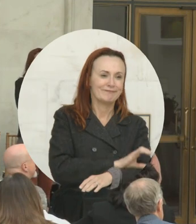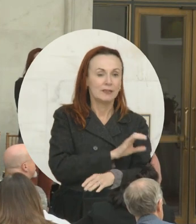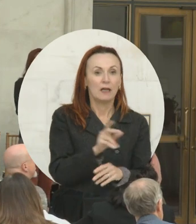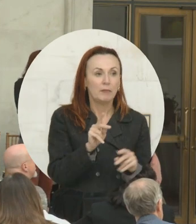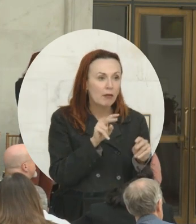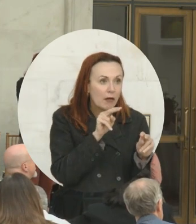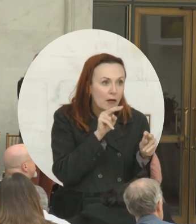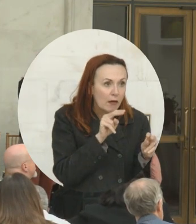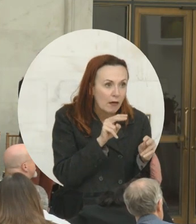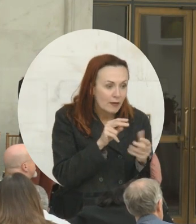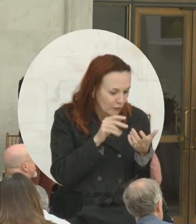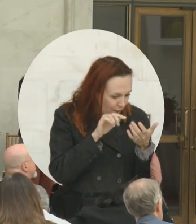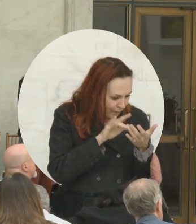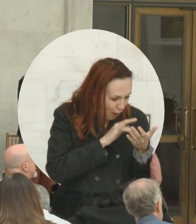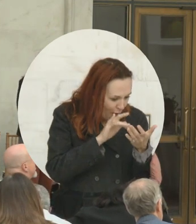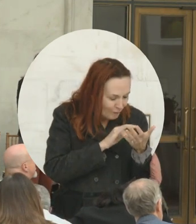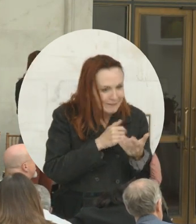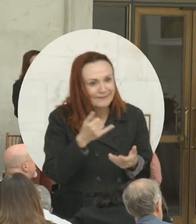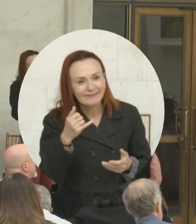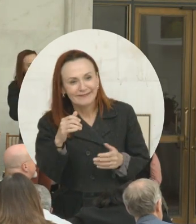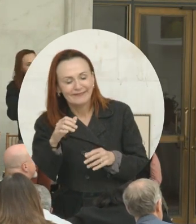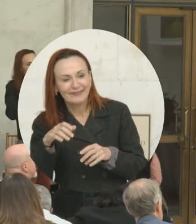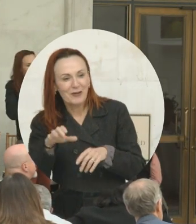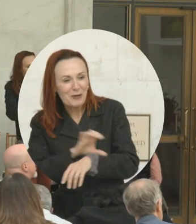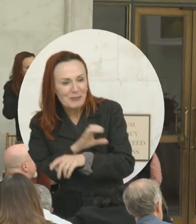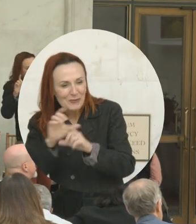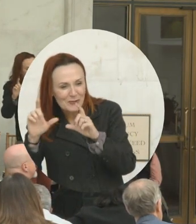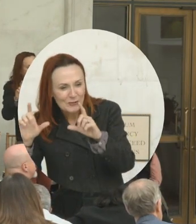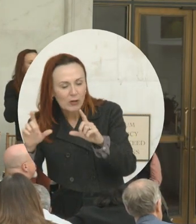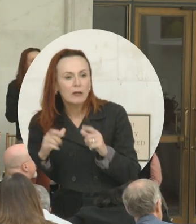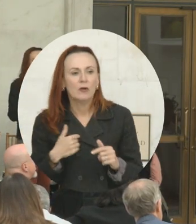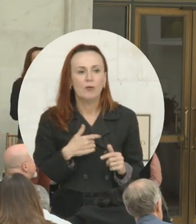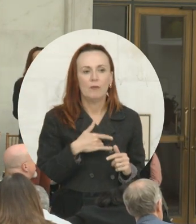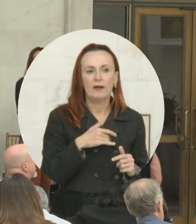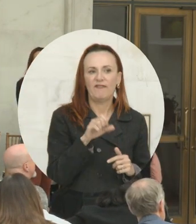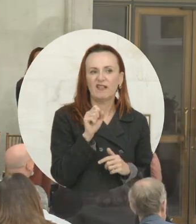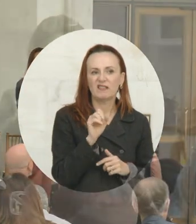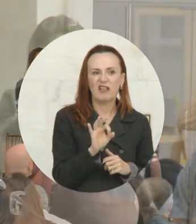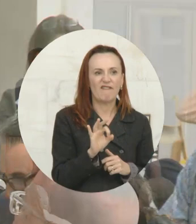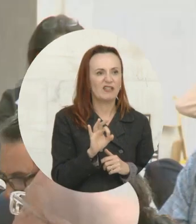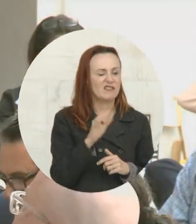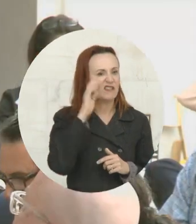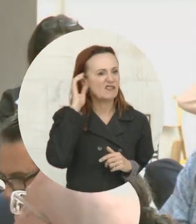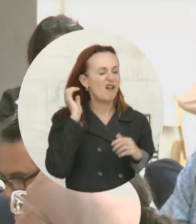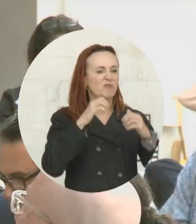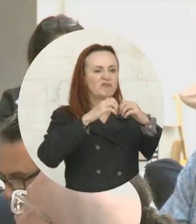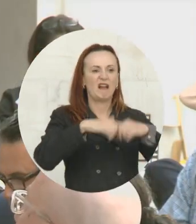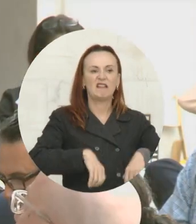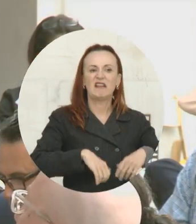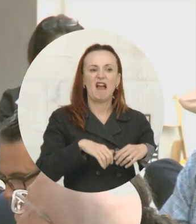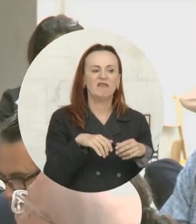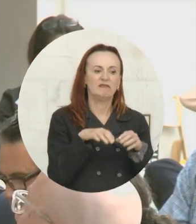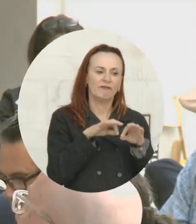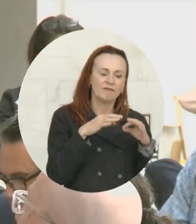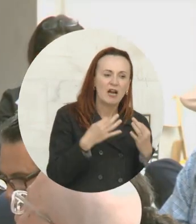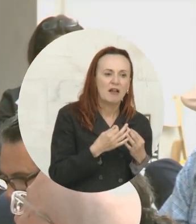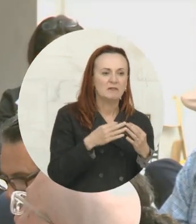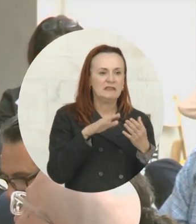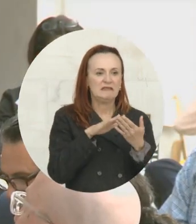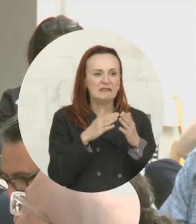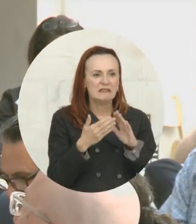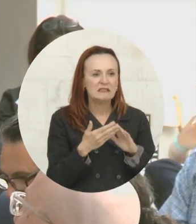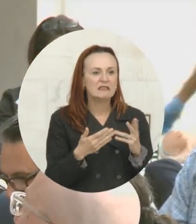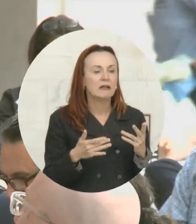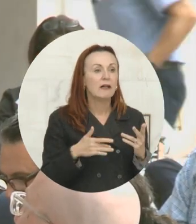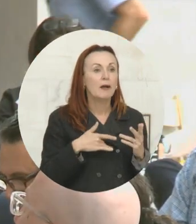and especially in San Francisco, we have the breakdown of the nuclear family or community, and we're into the high